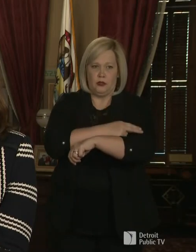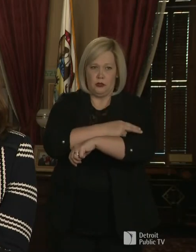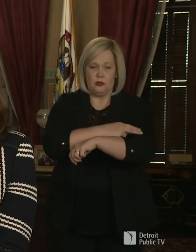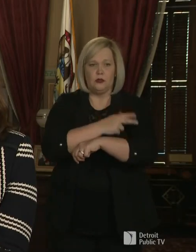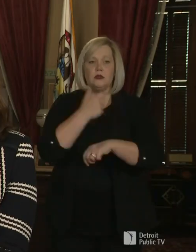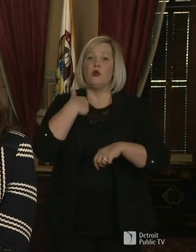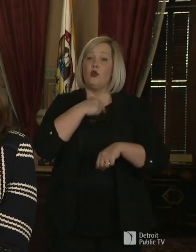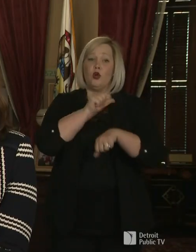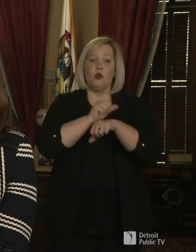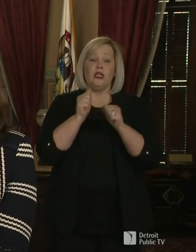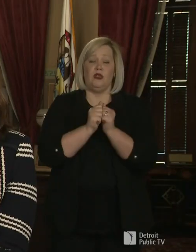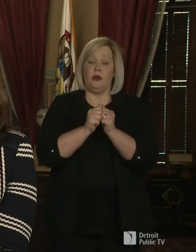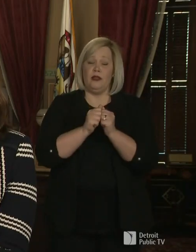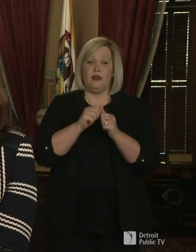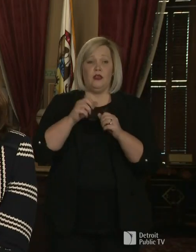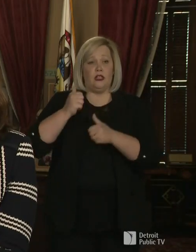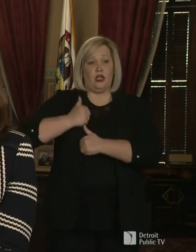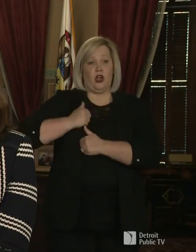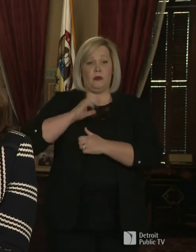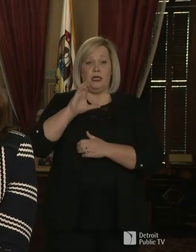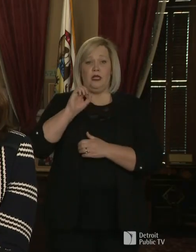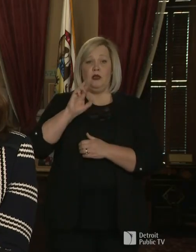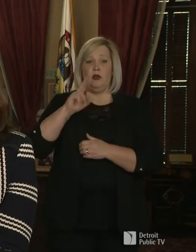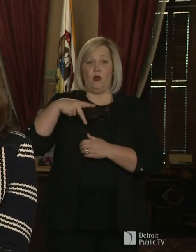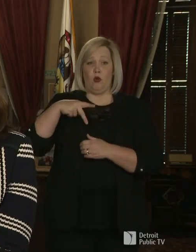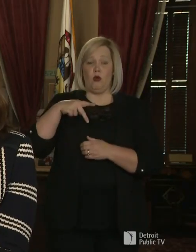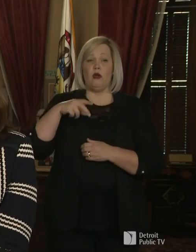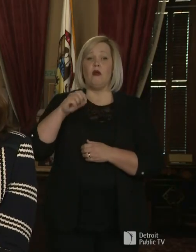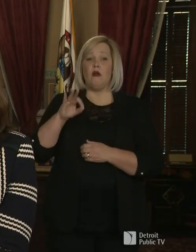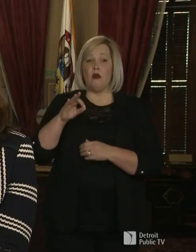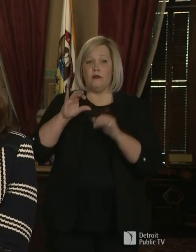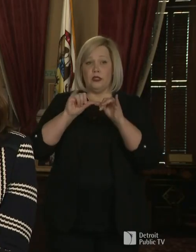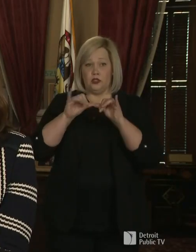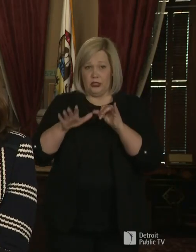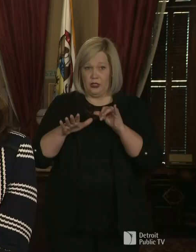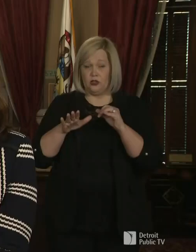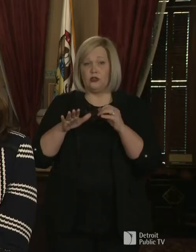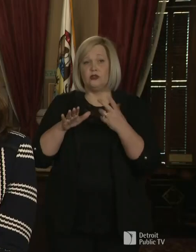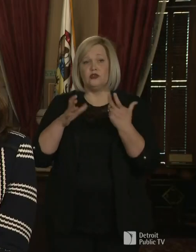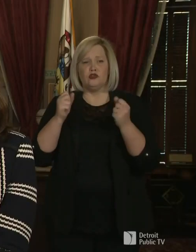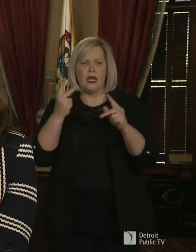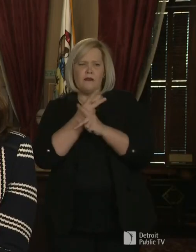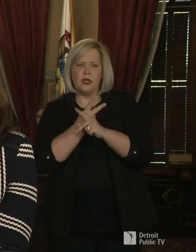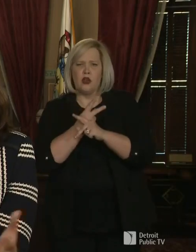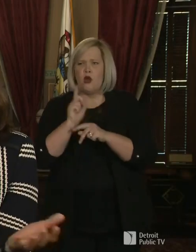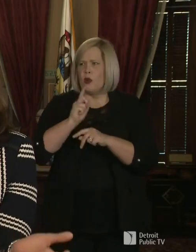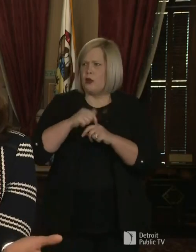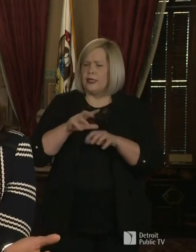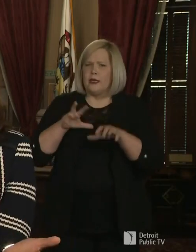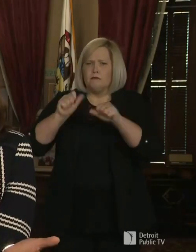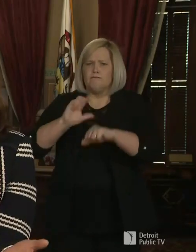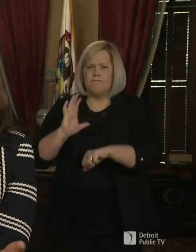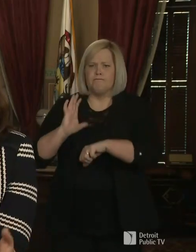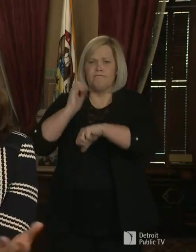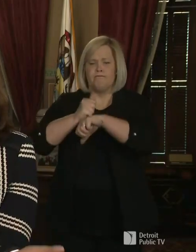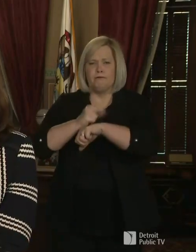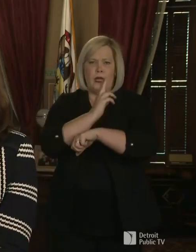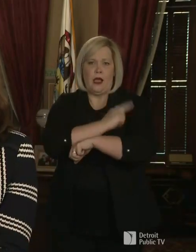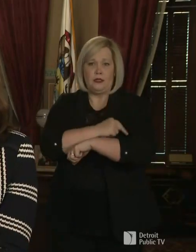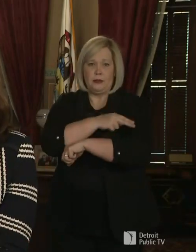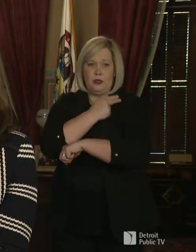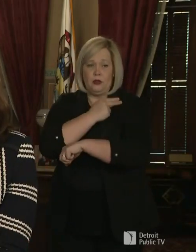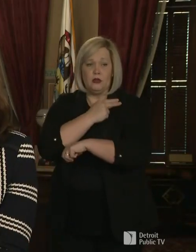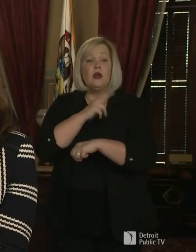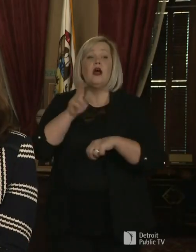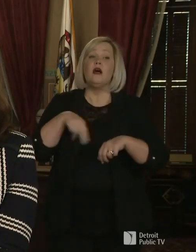hard with the Army Corps of Engineers to find appropriate places where we can set this up. Of course, our hope is that we don't need